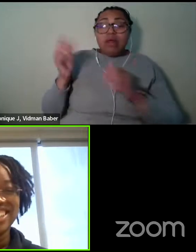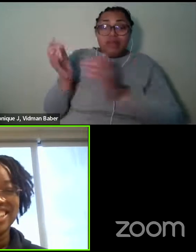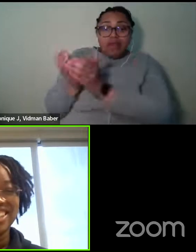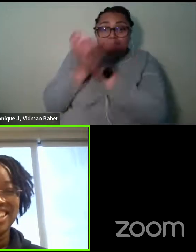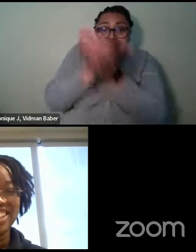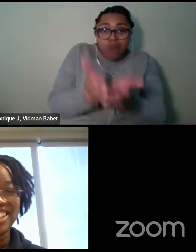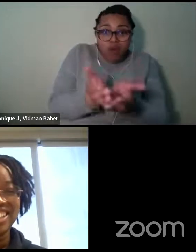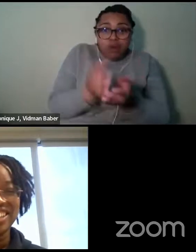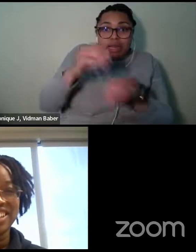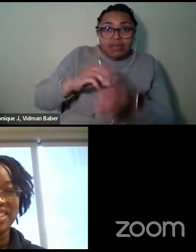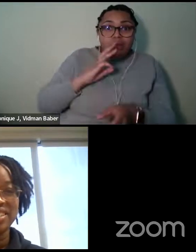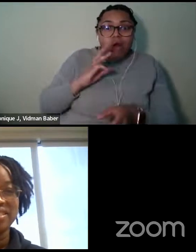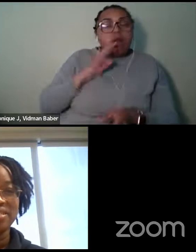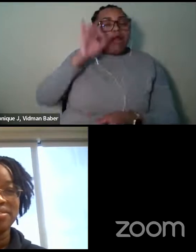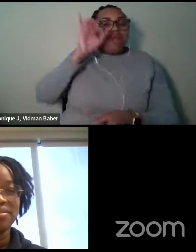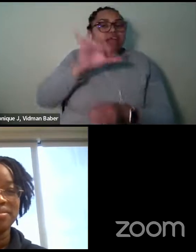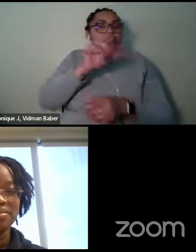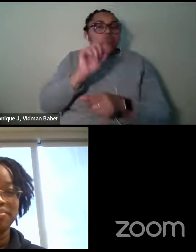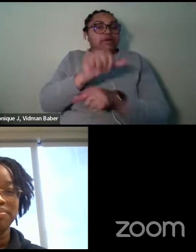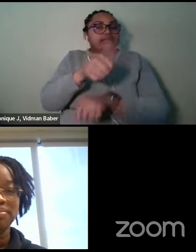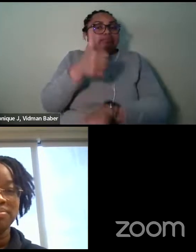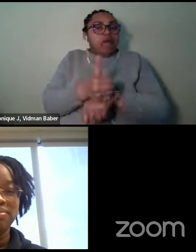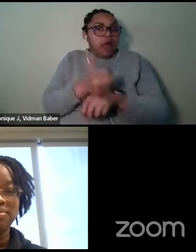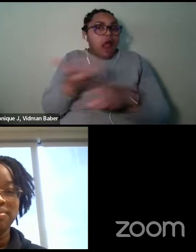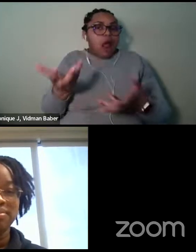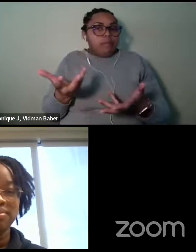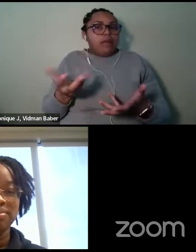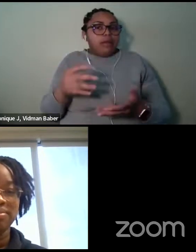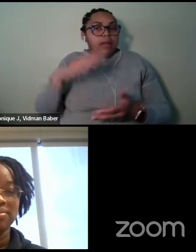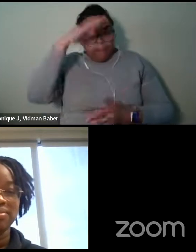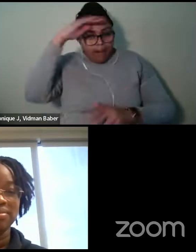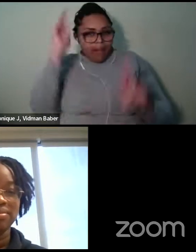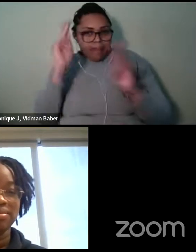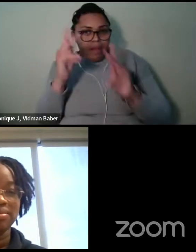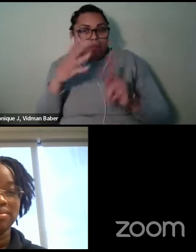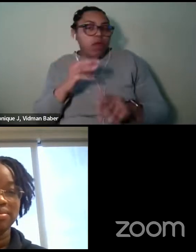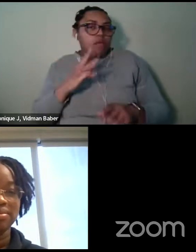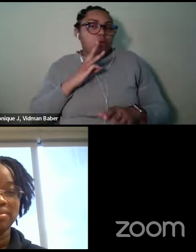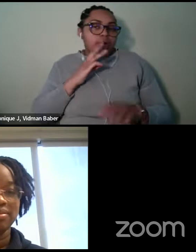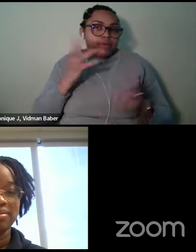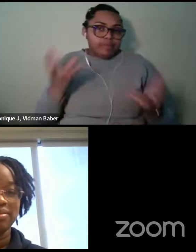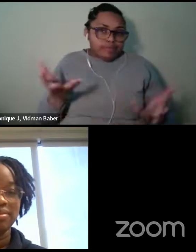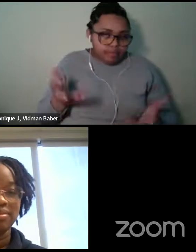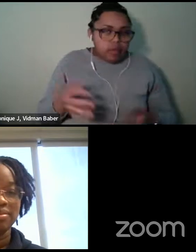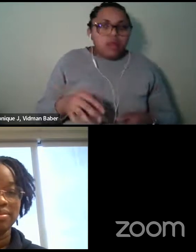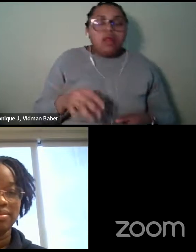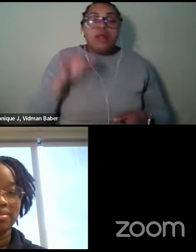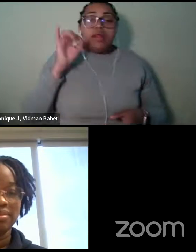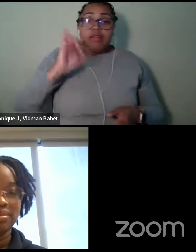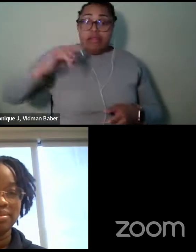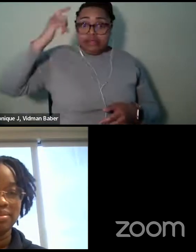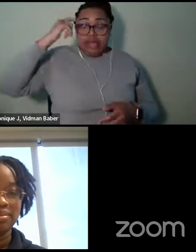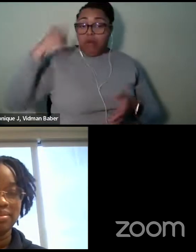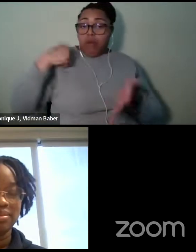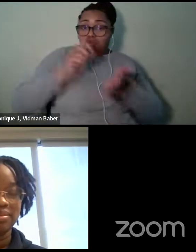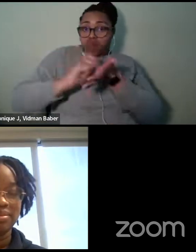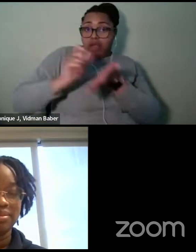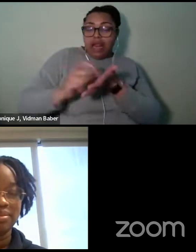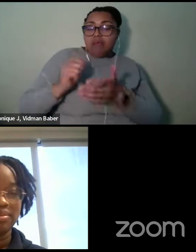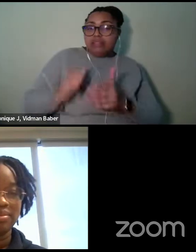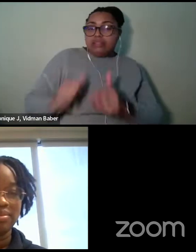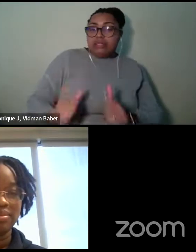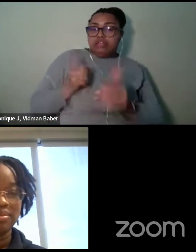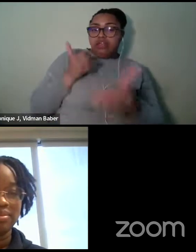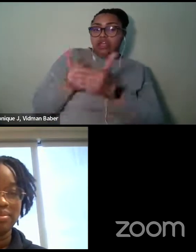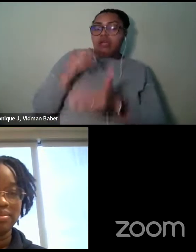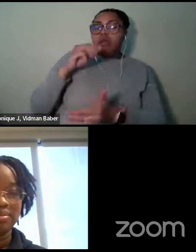that's where it's set. Uh, a lot of it at the time I was living near, uh, a Marine sanctuary. So I,